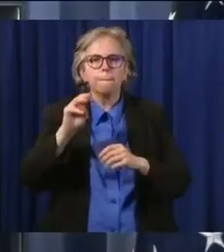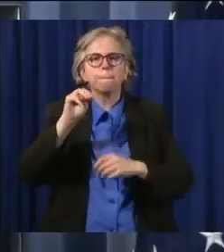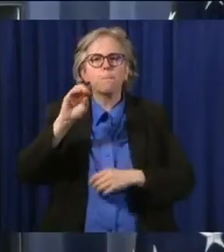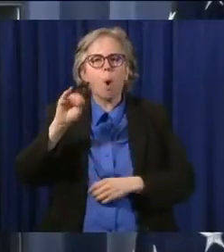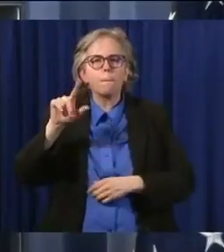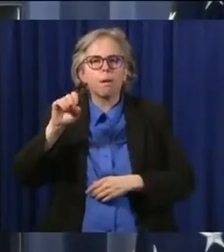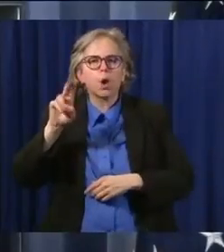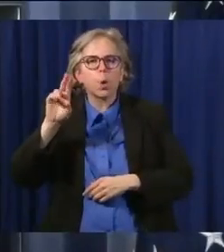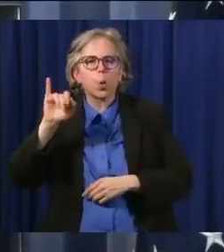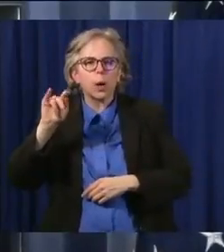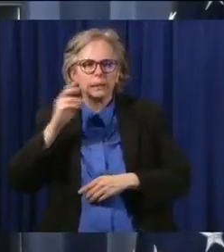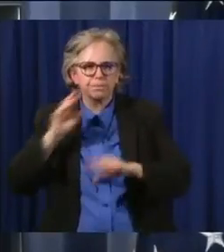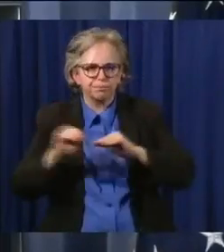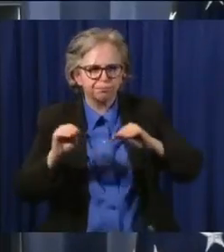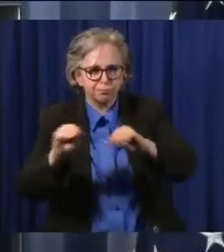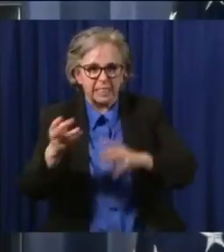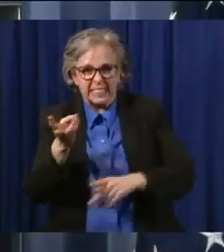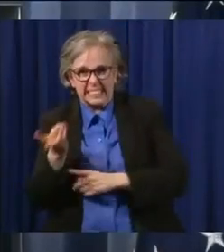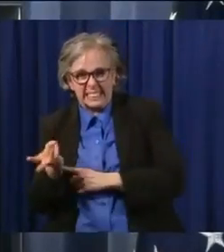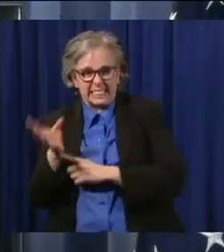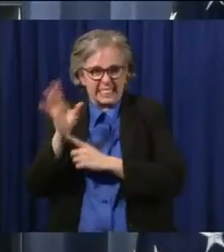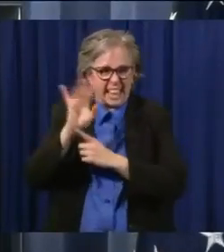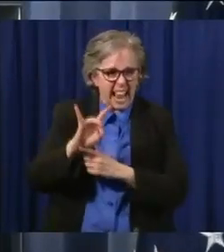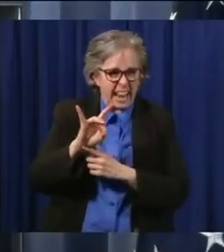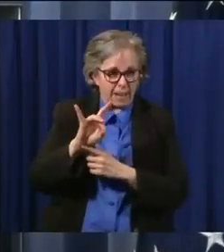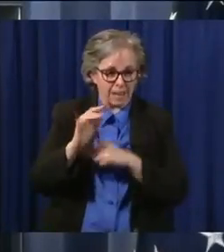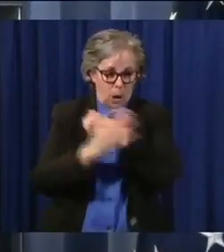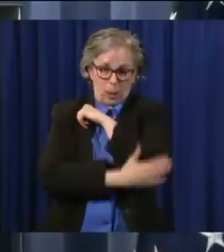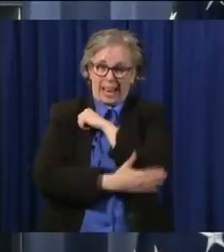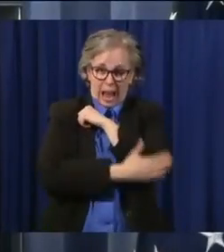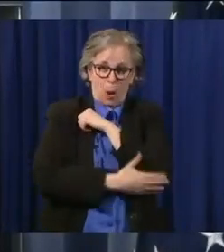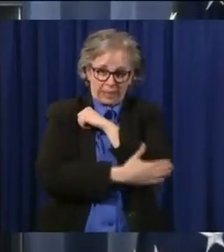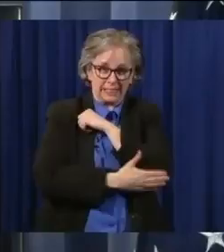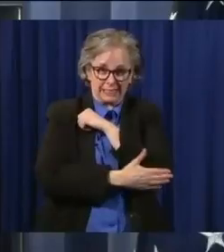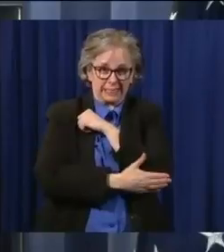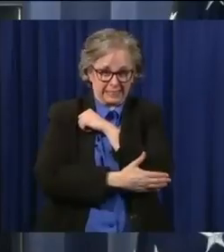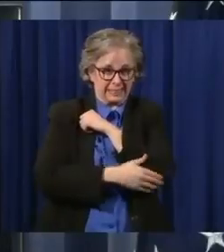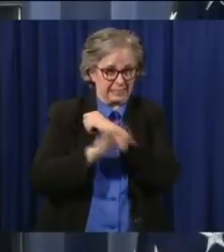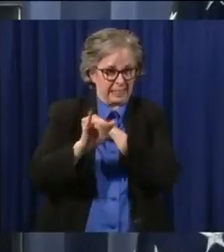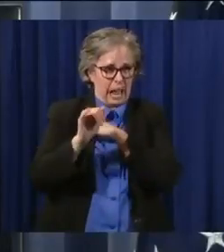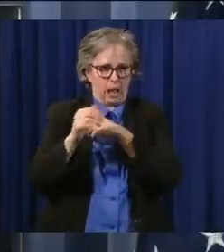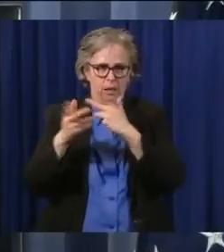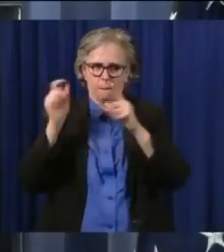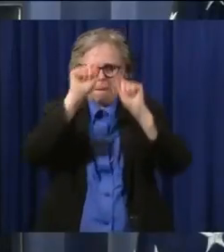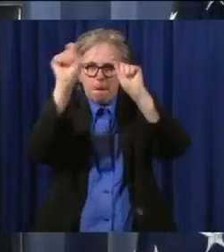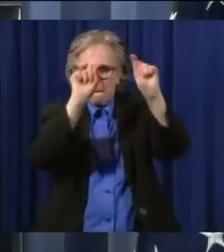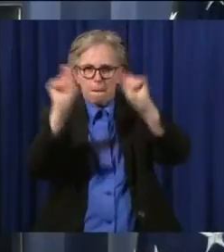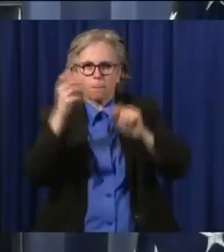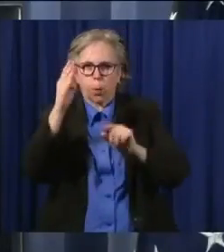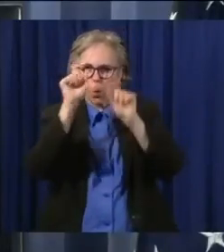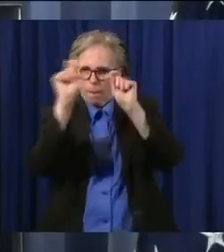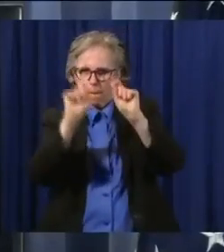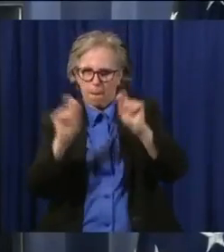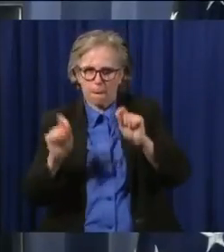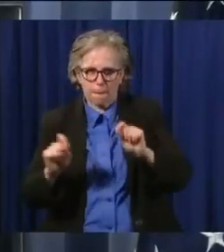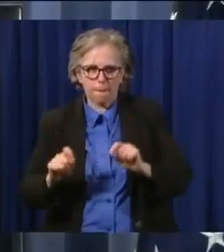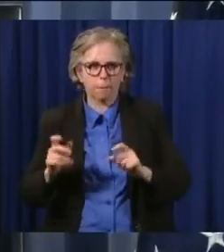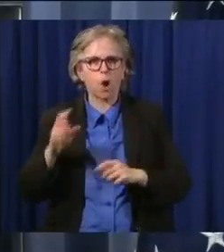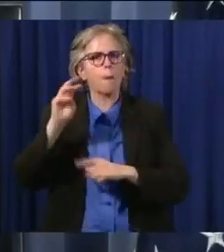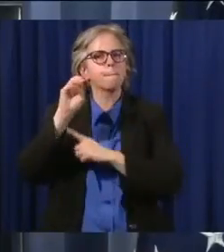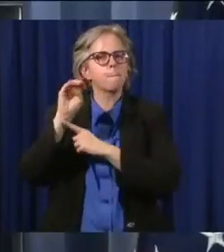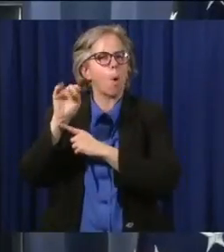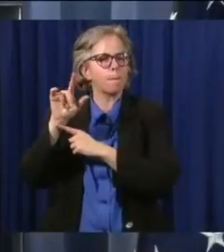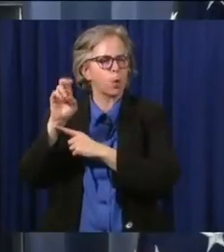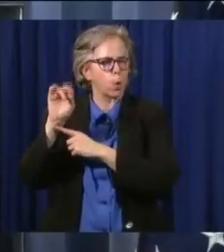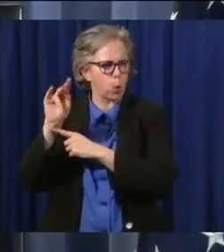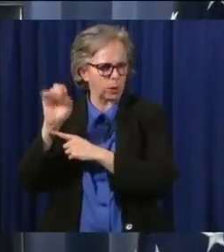Ohio's 88 counties. So if you look at this, you'll see our outreach throughout the state.